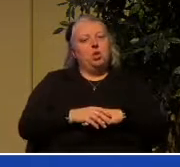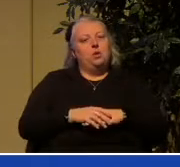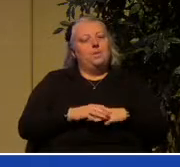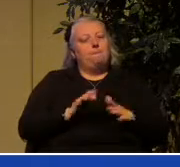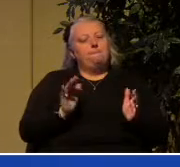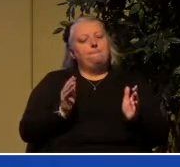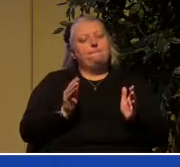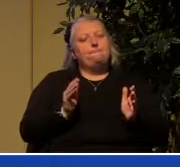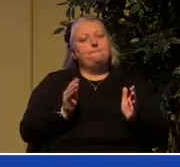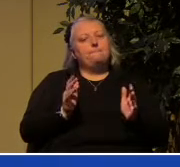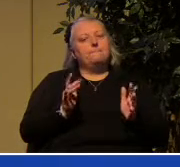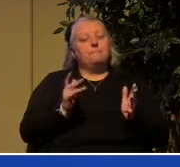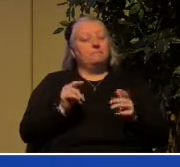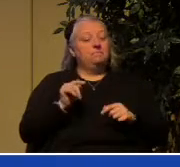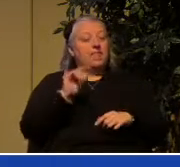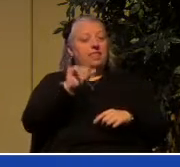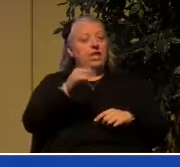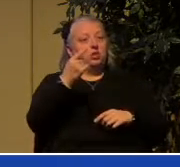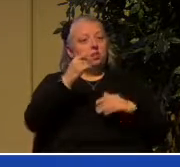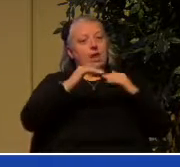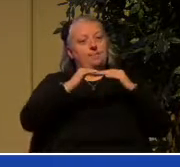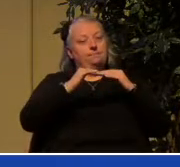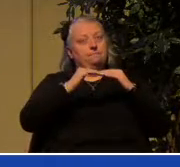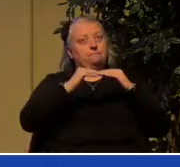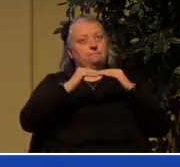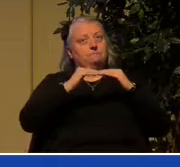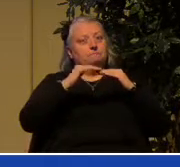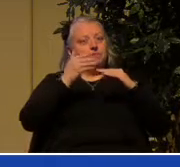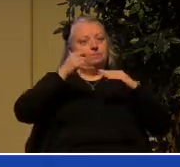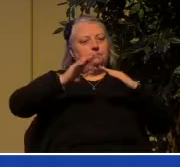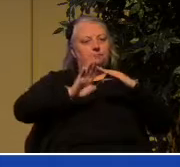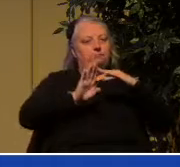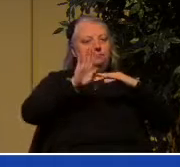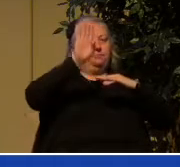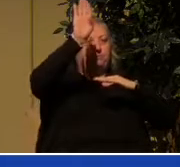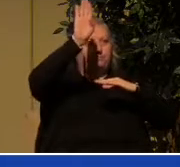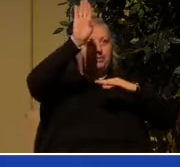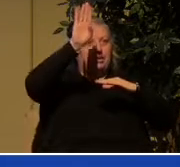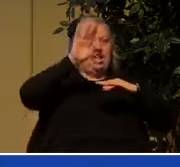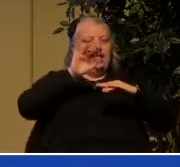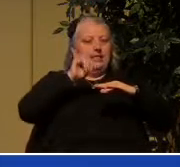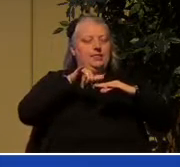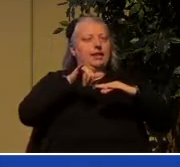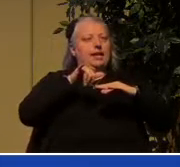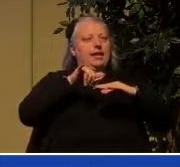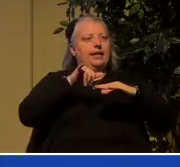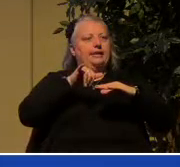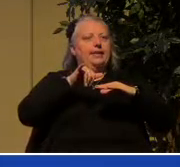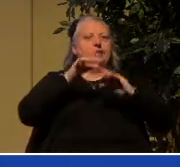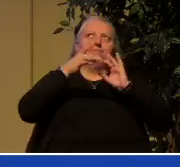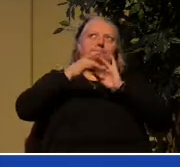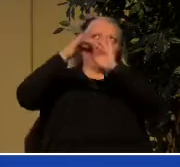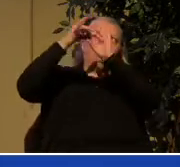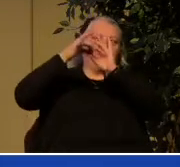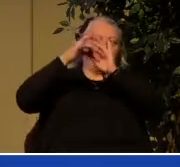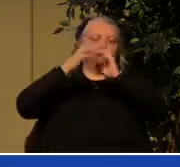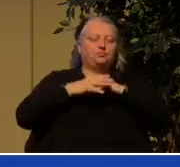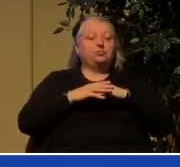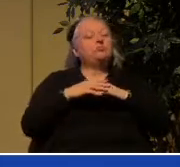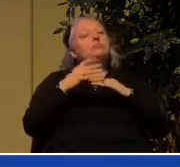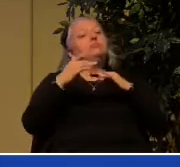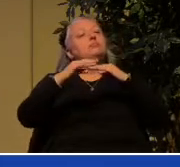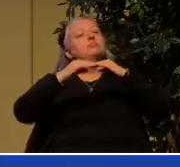never minimize that dimension but there's also a horizontal dimension because it's not only